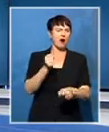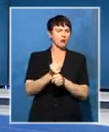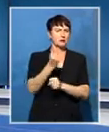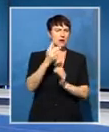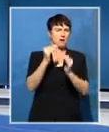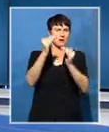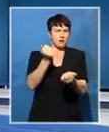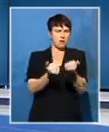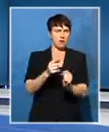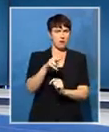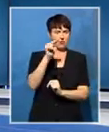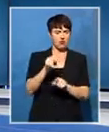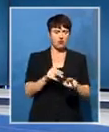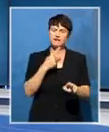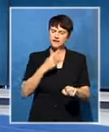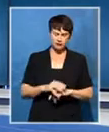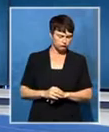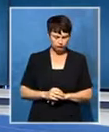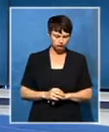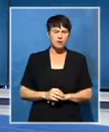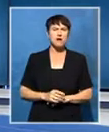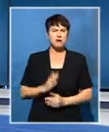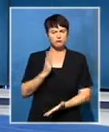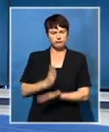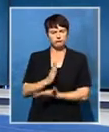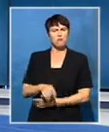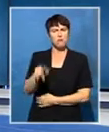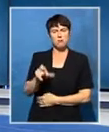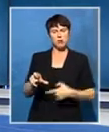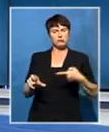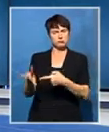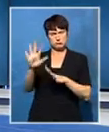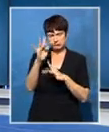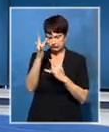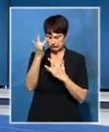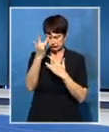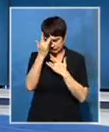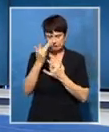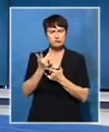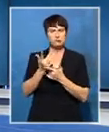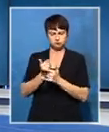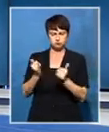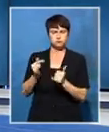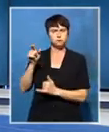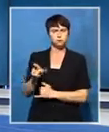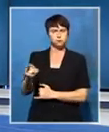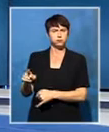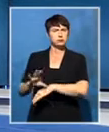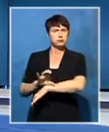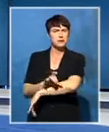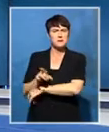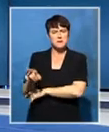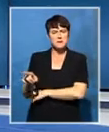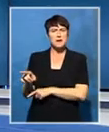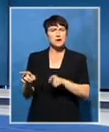Constitutional Court. Last week, Judge Fabricius made a historic ruling that a terminally ill prostate cancer patient can commit